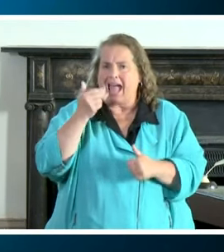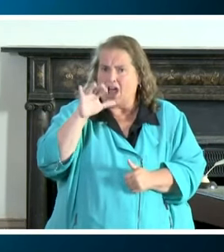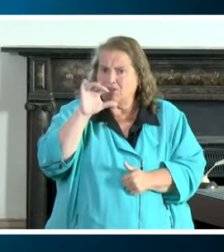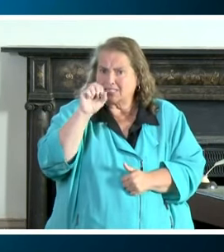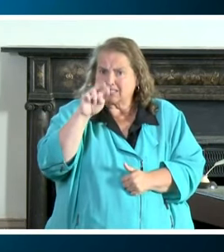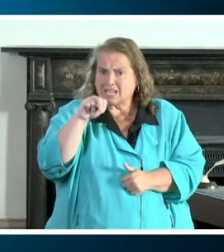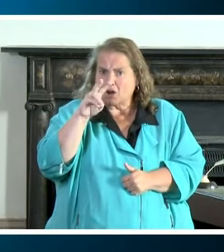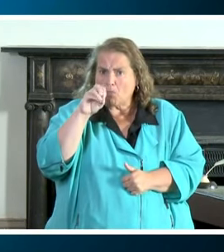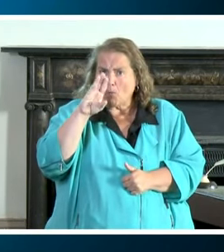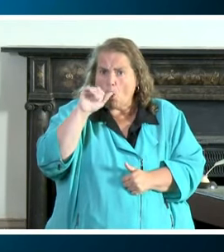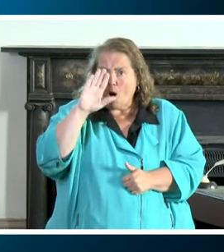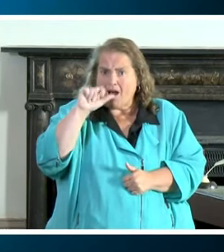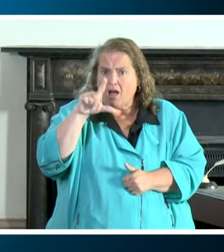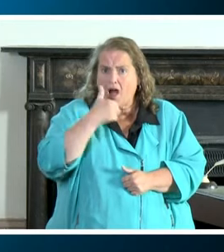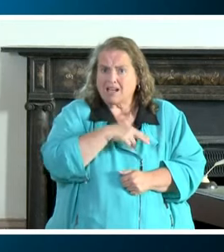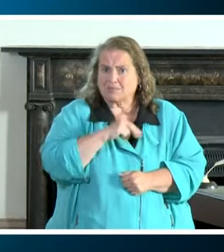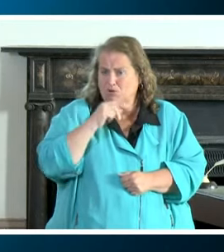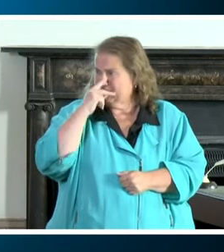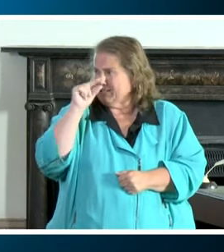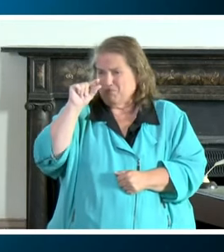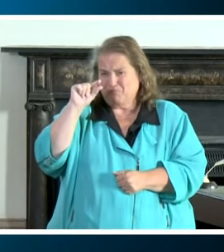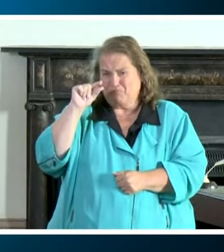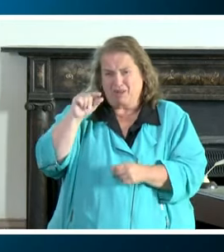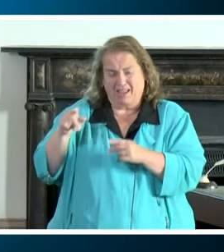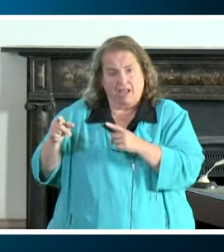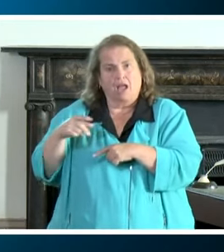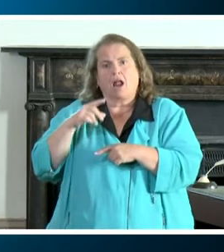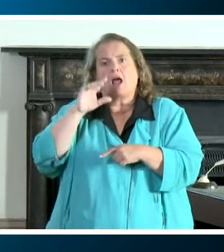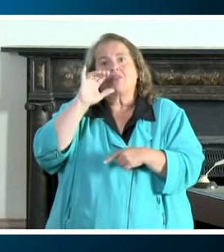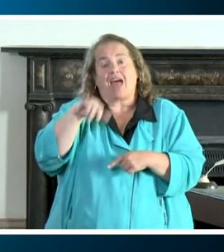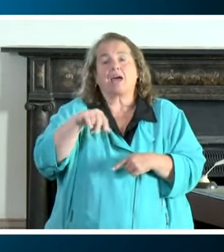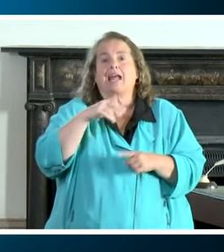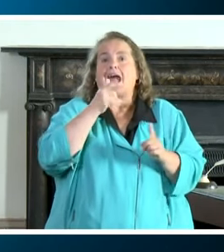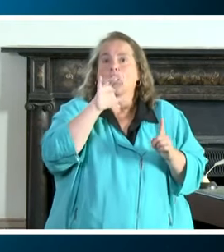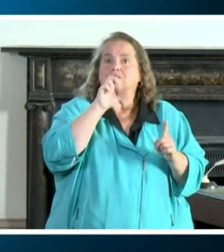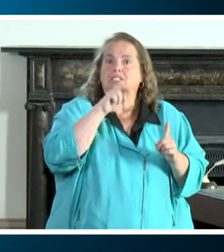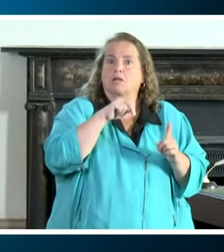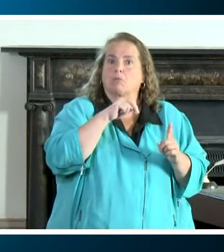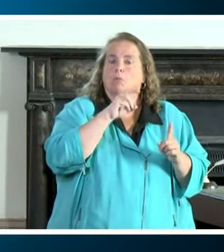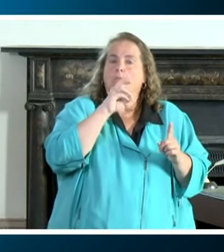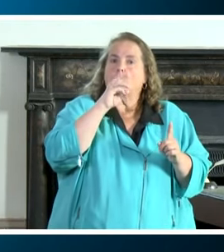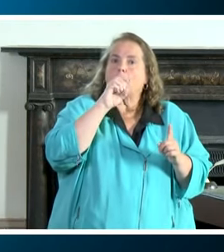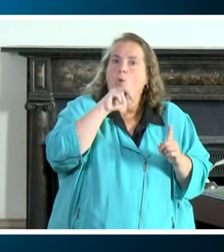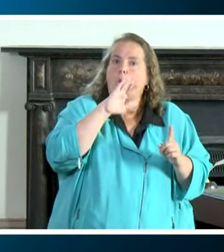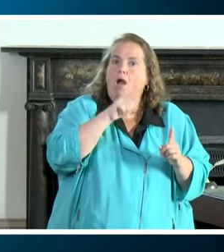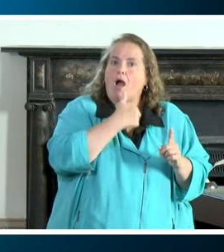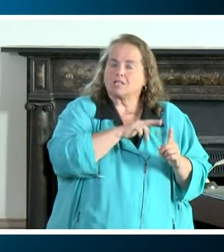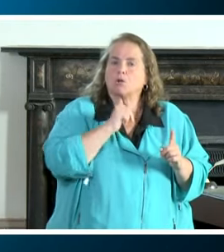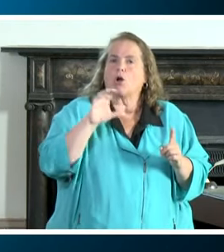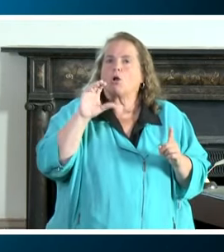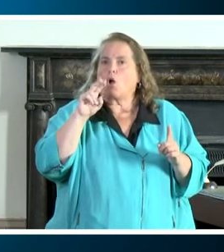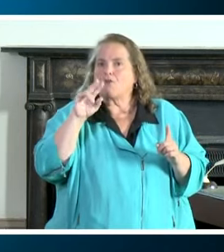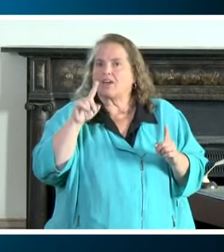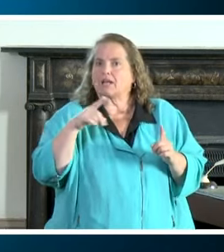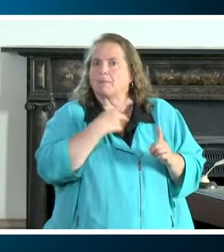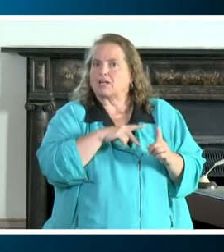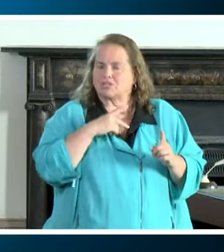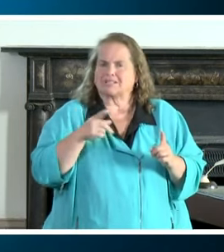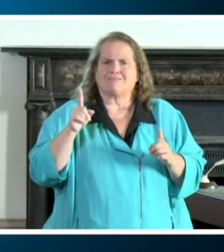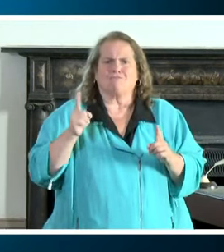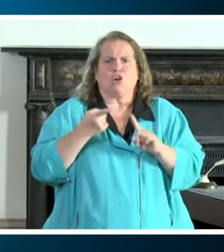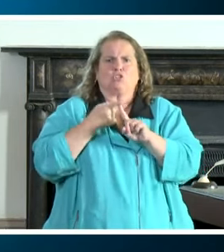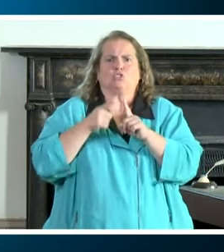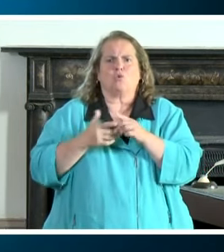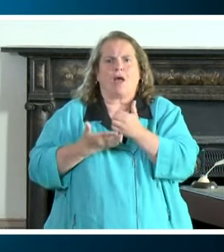hospital that had to deal and try to help covid patients 2.261 million dollars